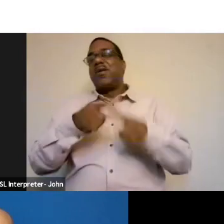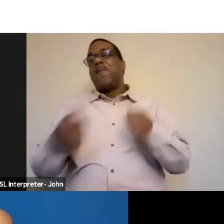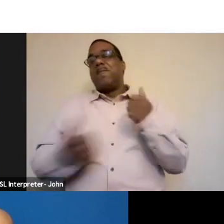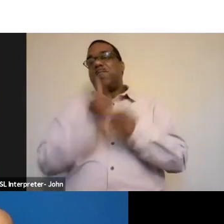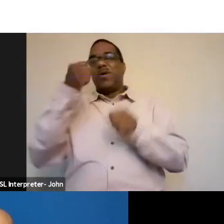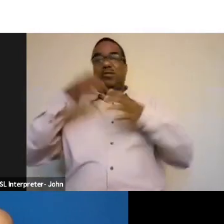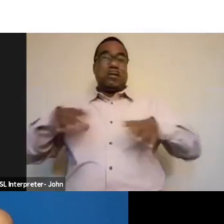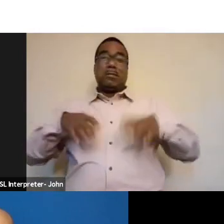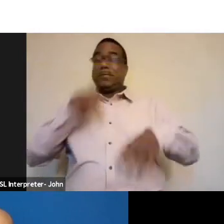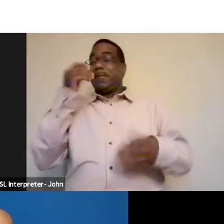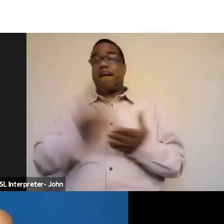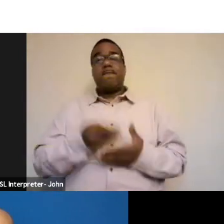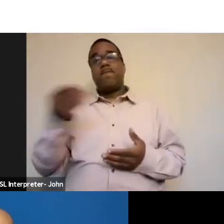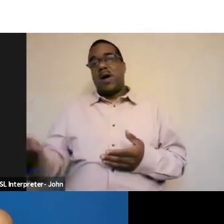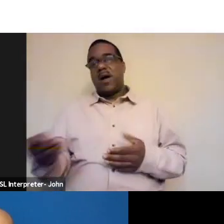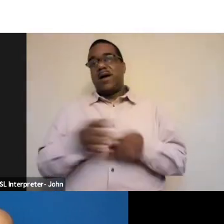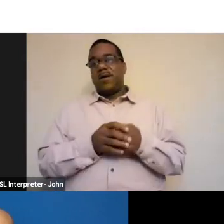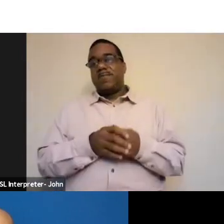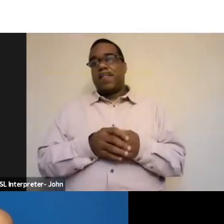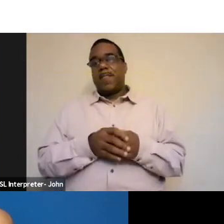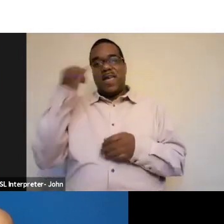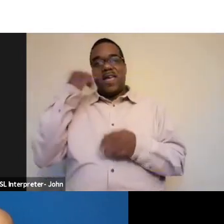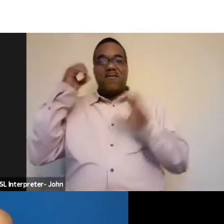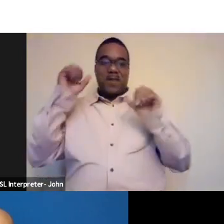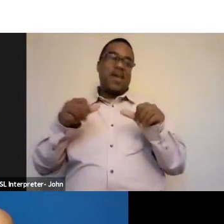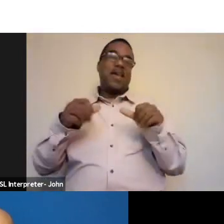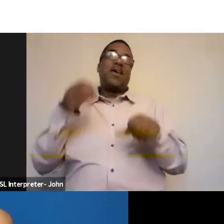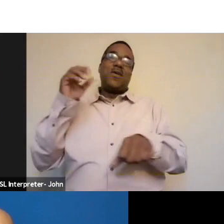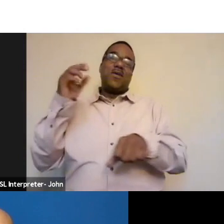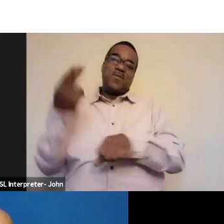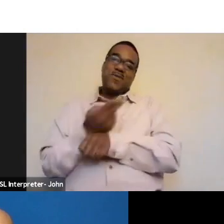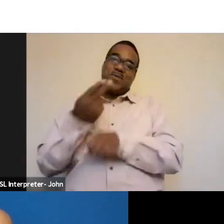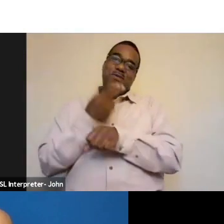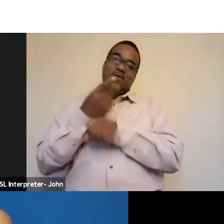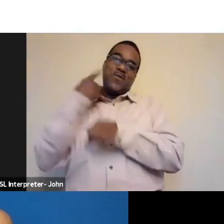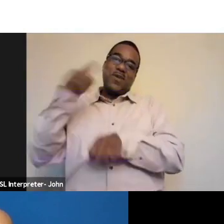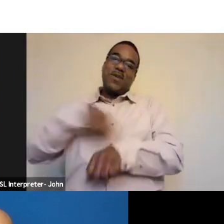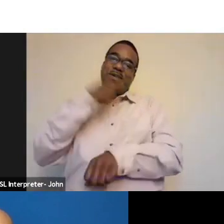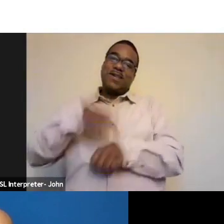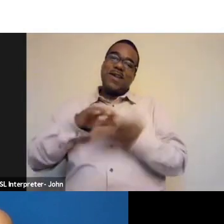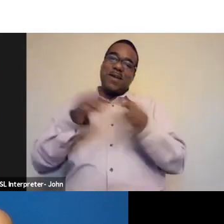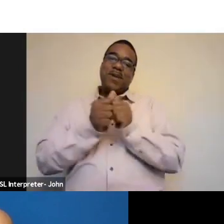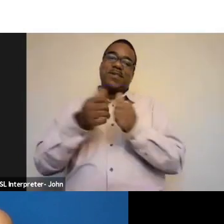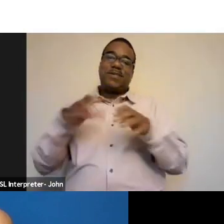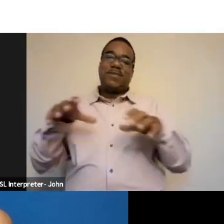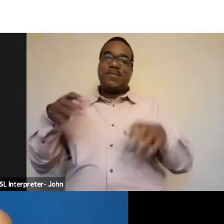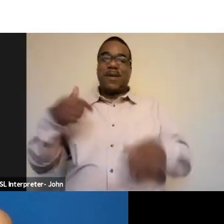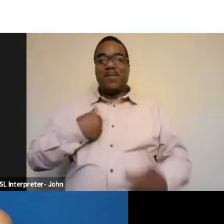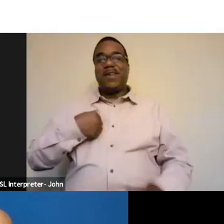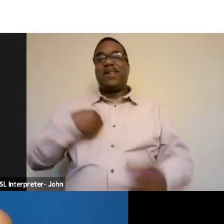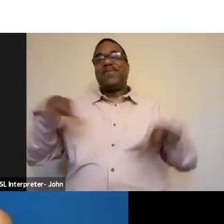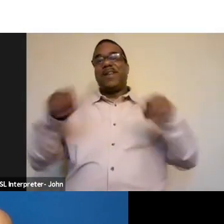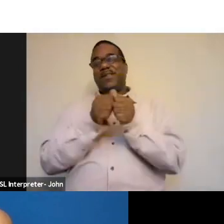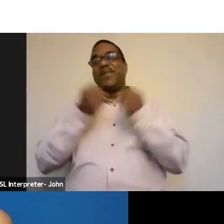buy it unless I can wear it into the ground. And I do a lot of clothing swaps as well with friends and community